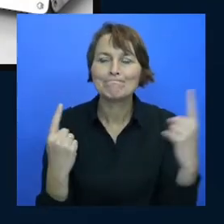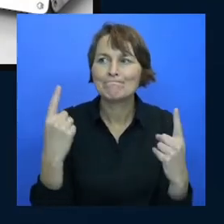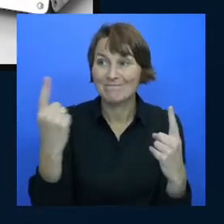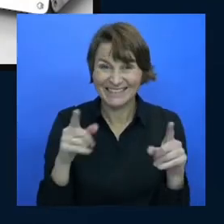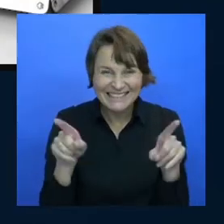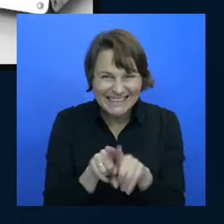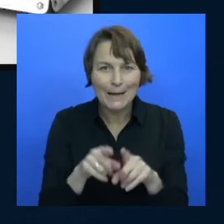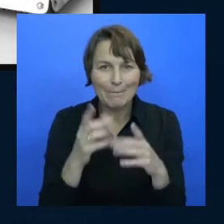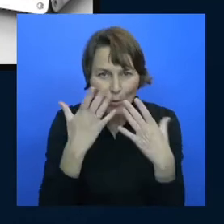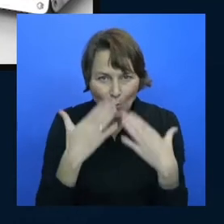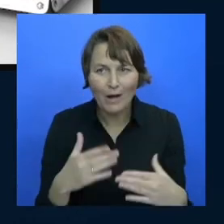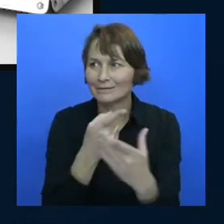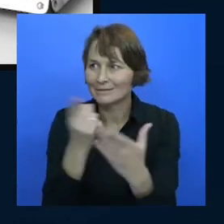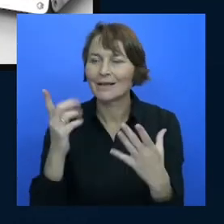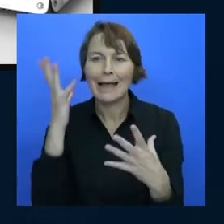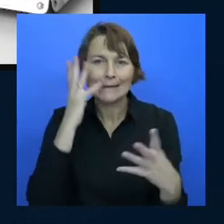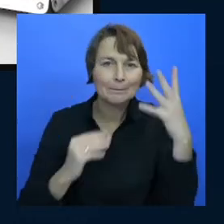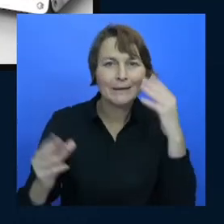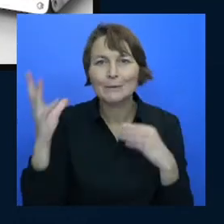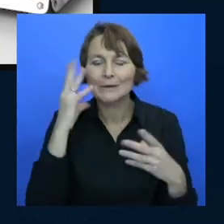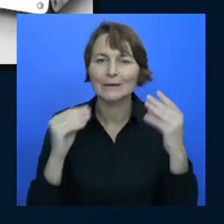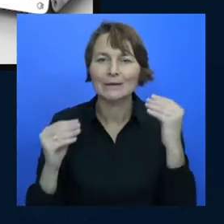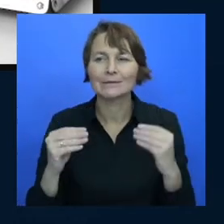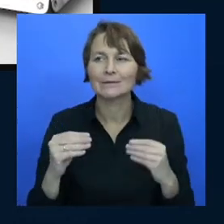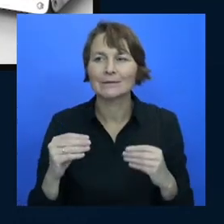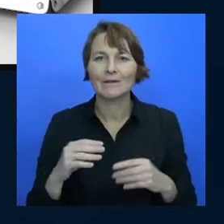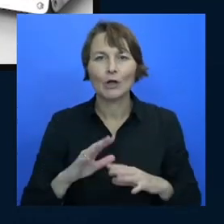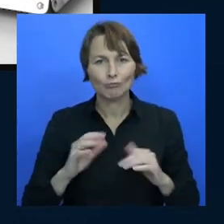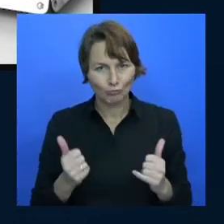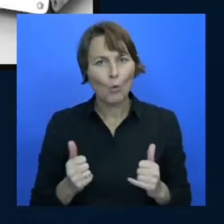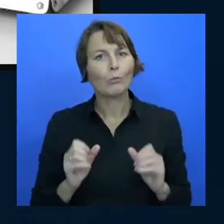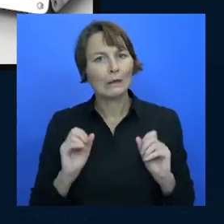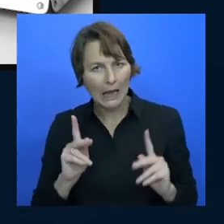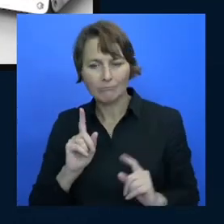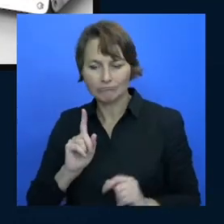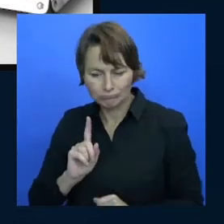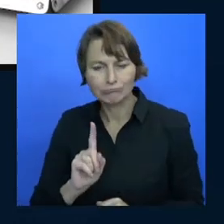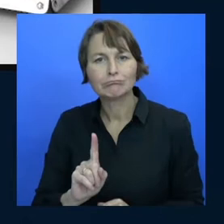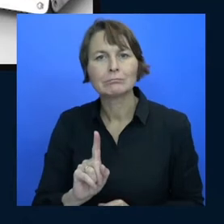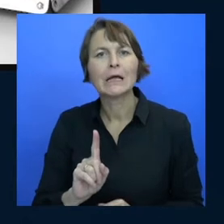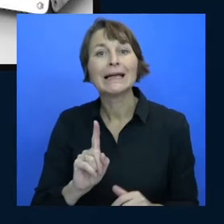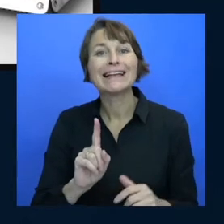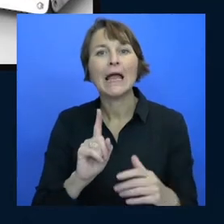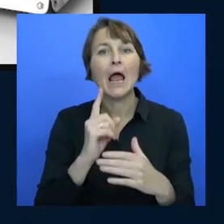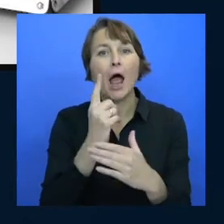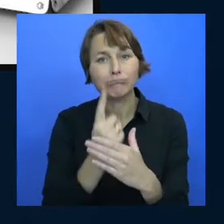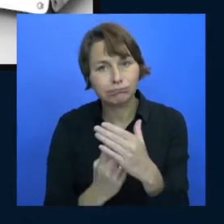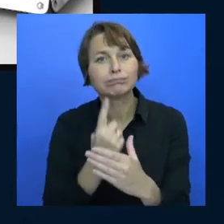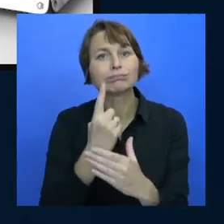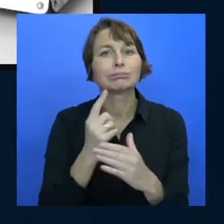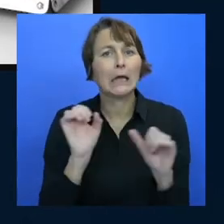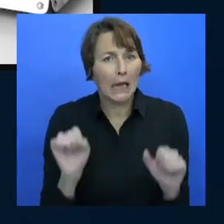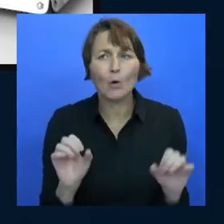discomfort how can they fail at scale with comfort I think a lot of times